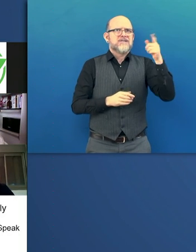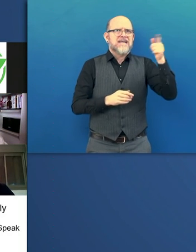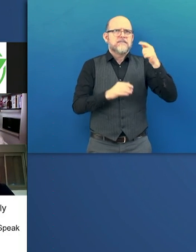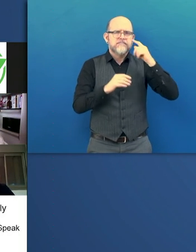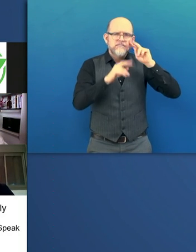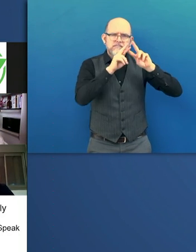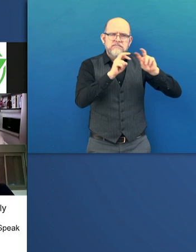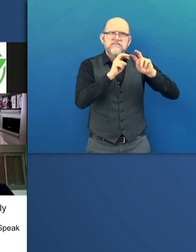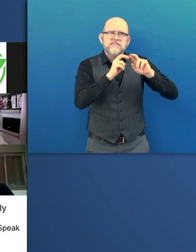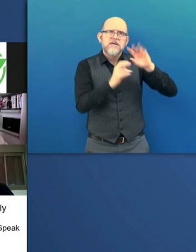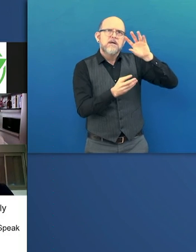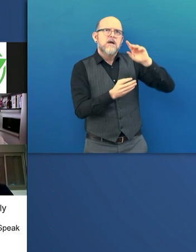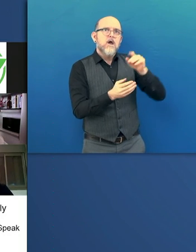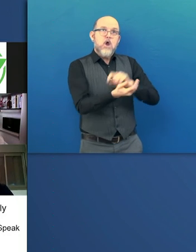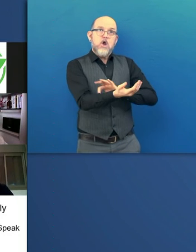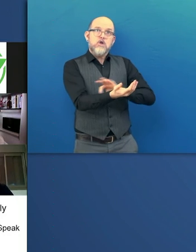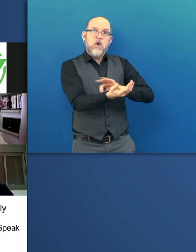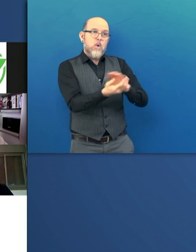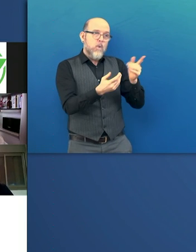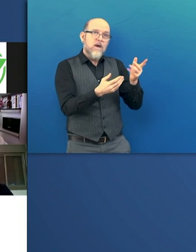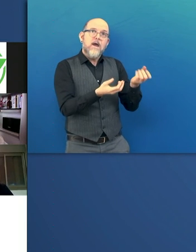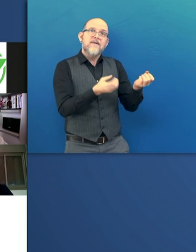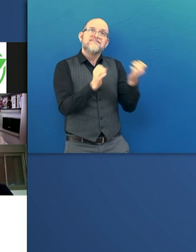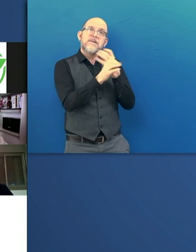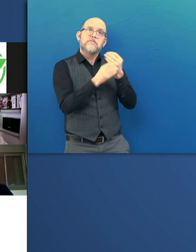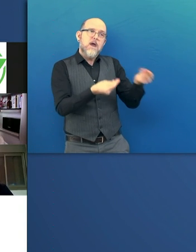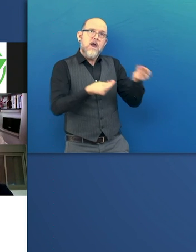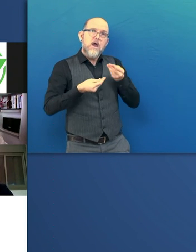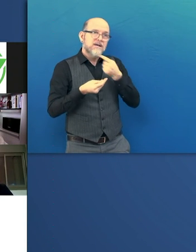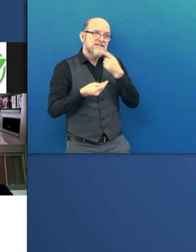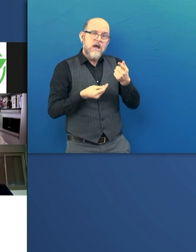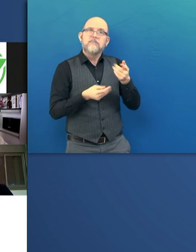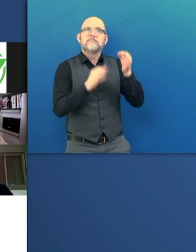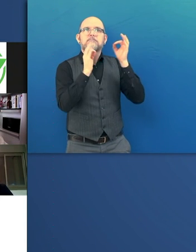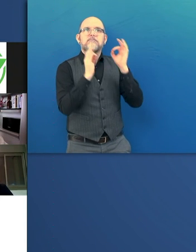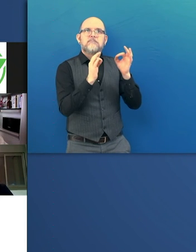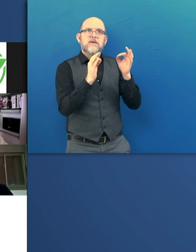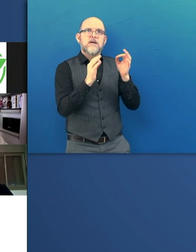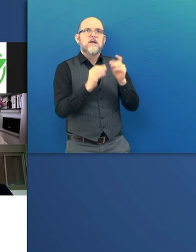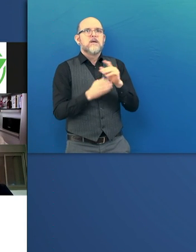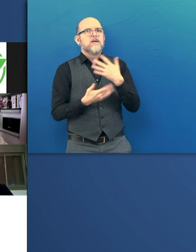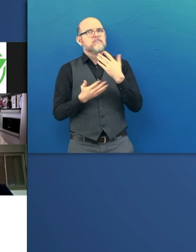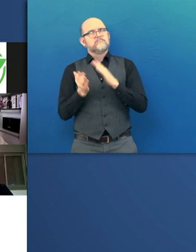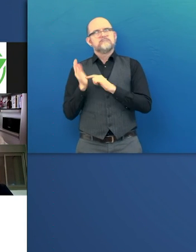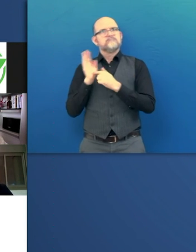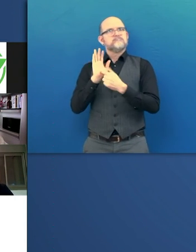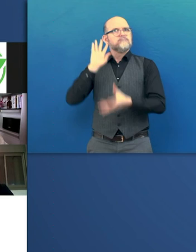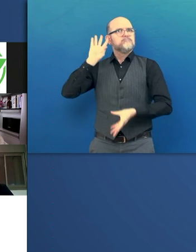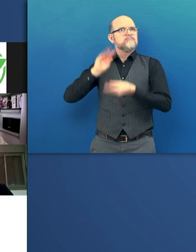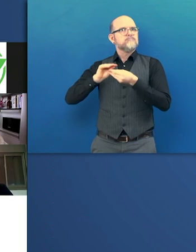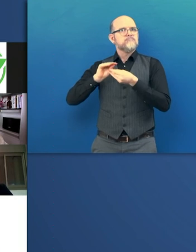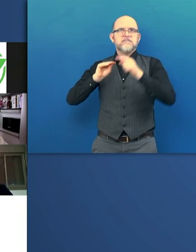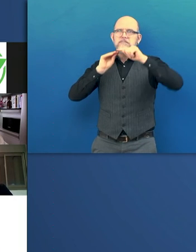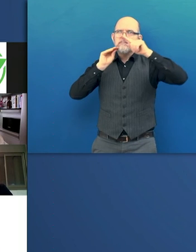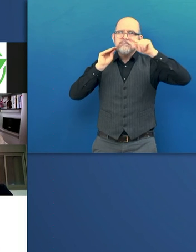neurofeedback is provided real-time online. So these are proven outcome. Entropy in the brain